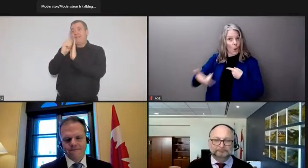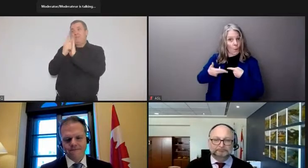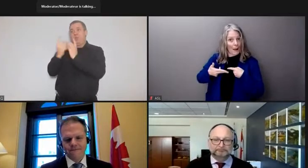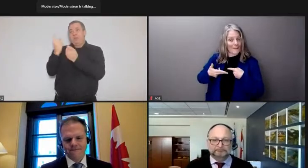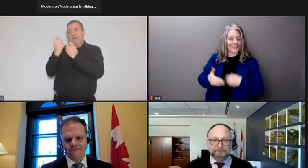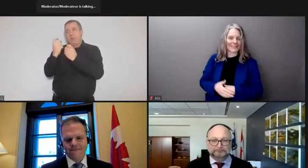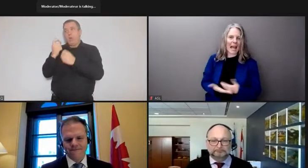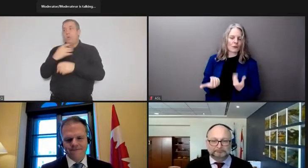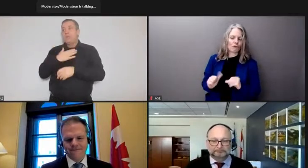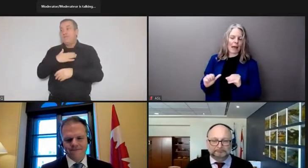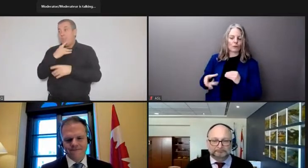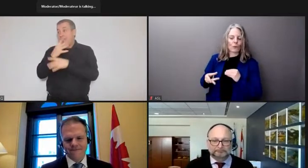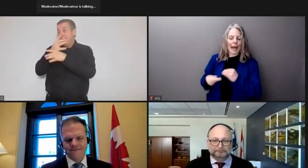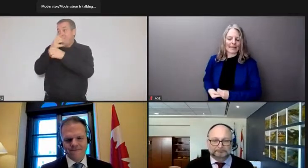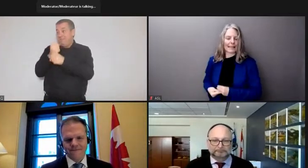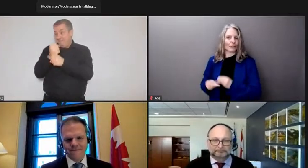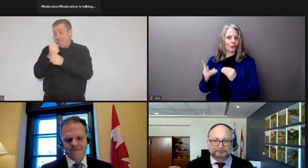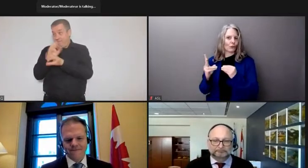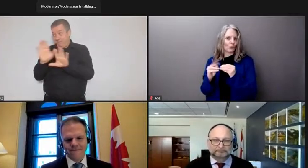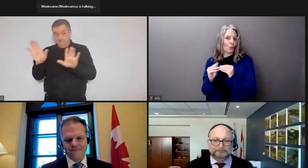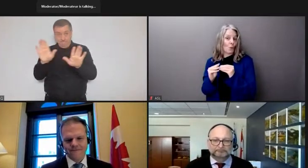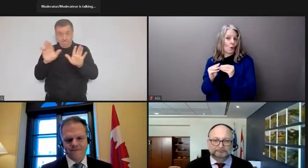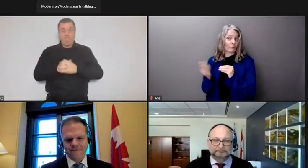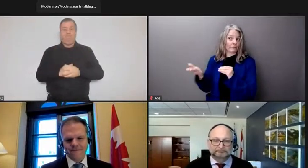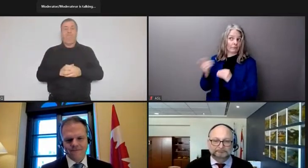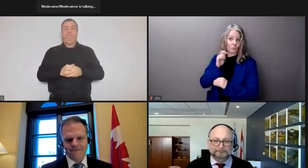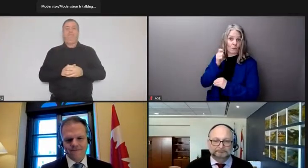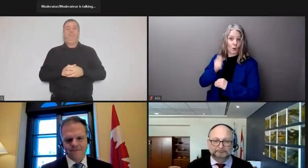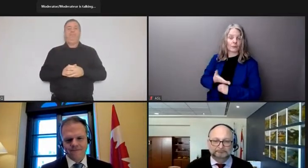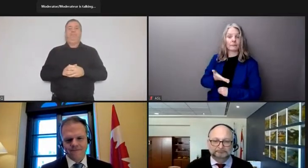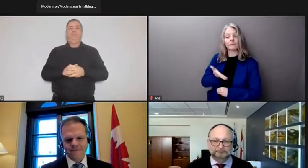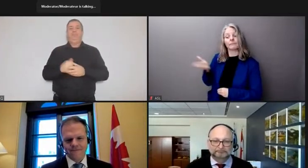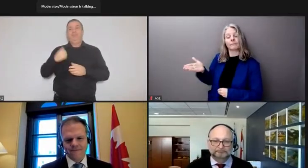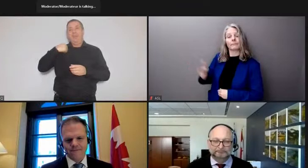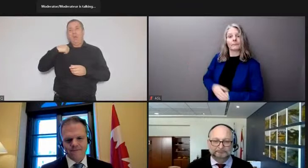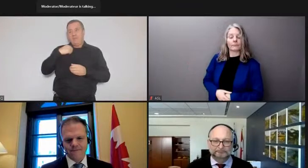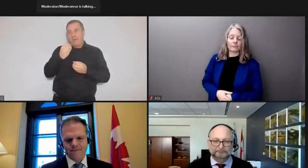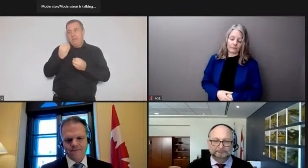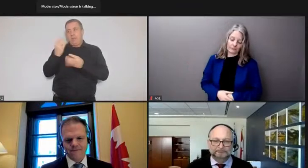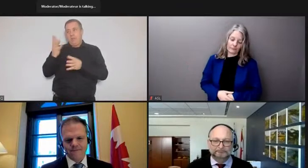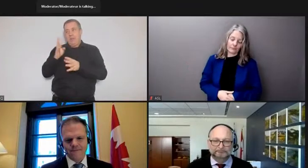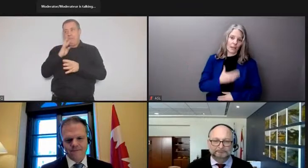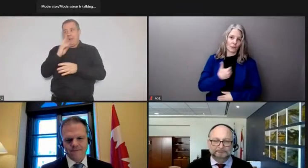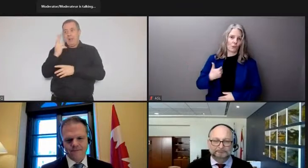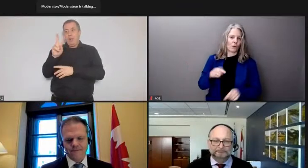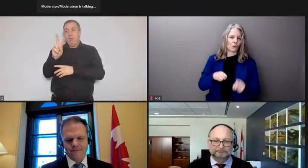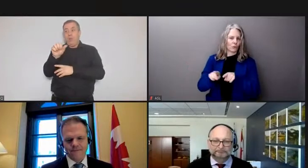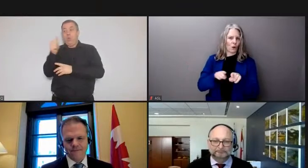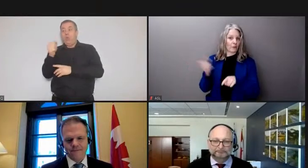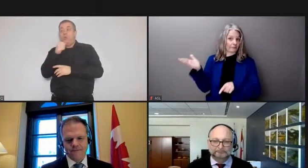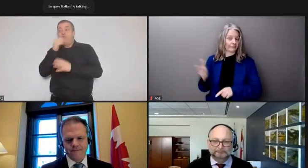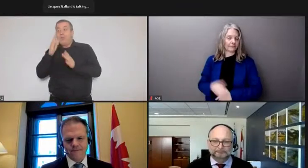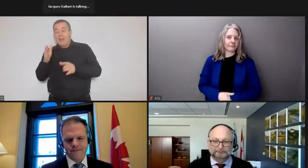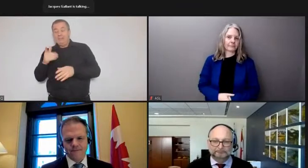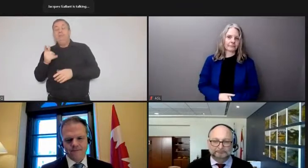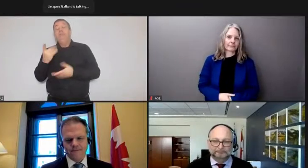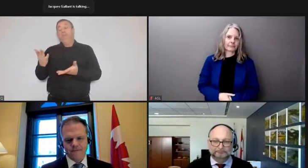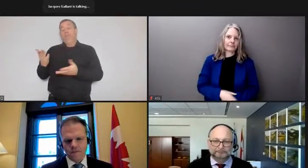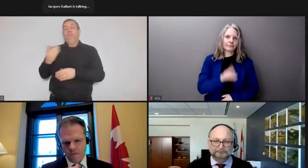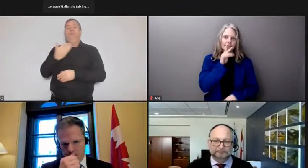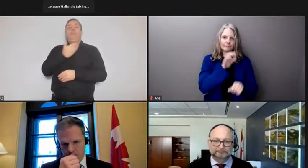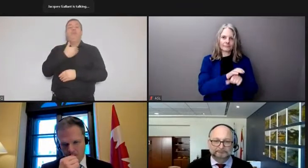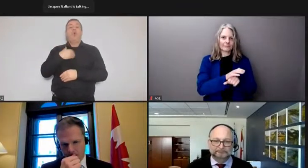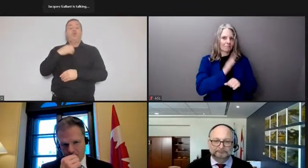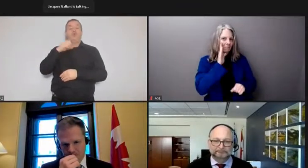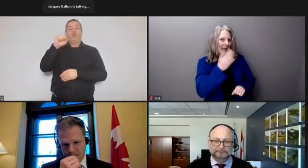to squeeze in two more reporters so we're going to go with Shagdana Toronto Star hi good